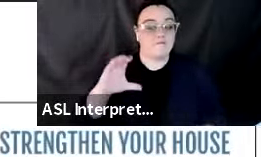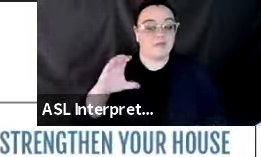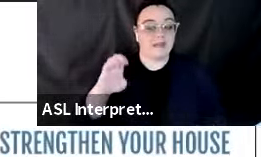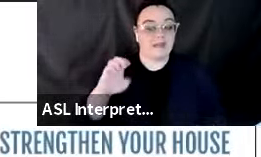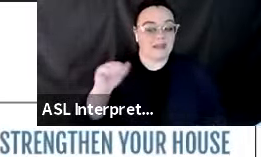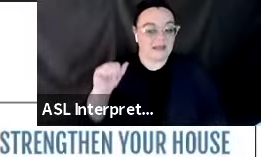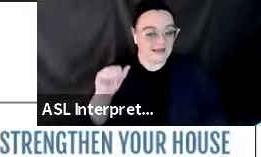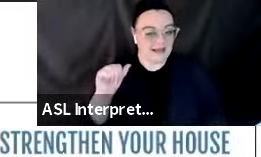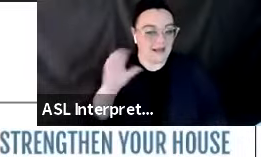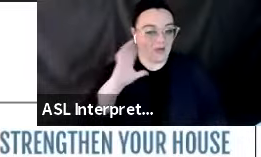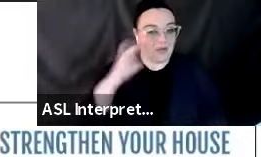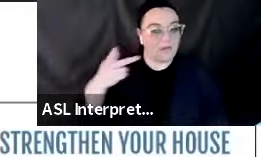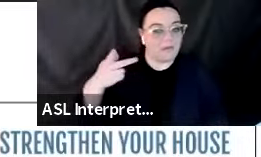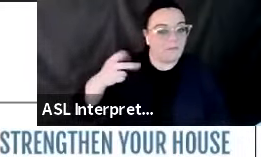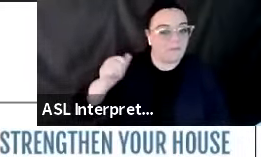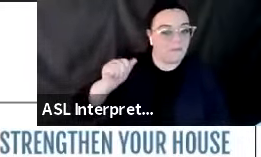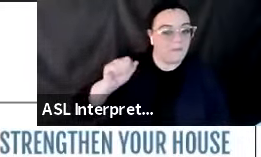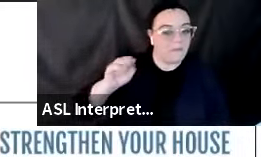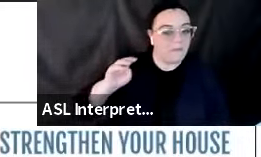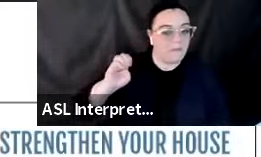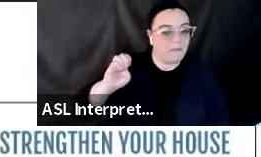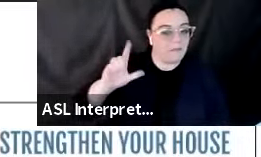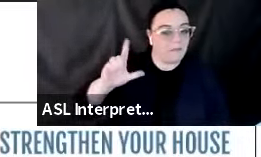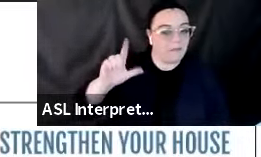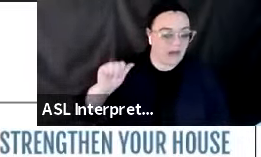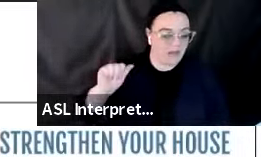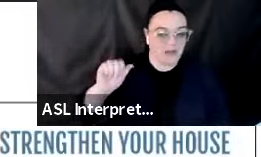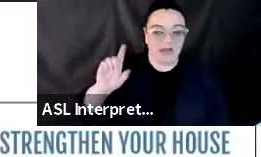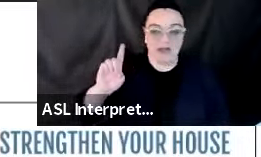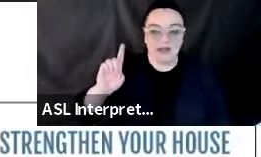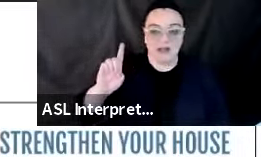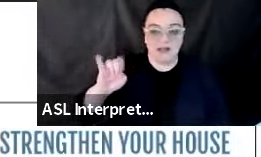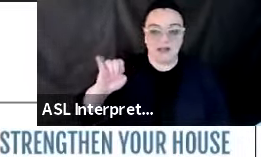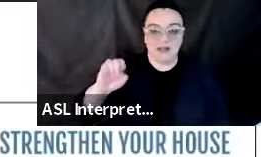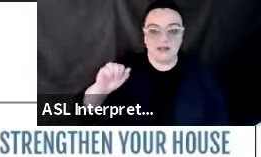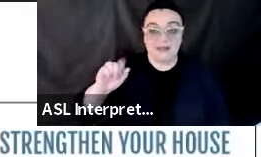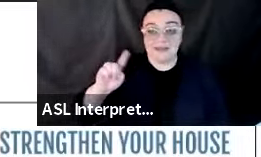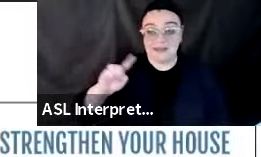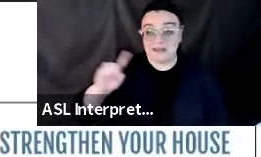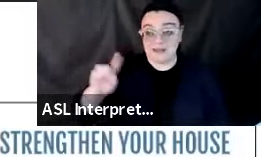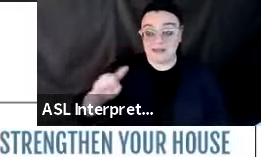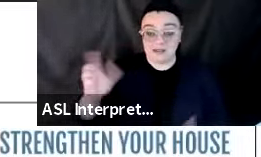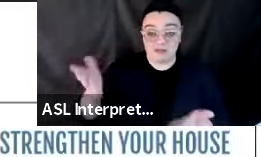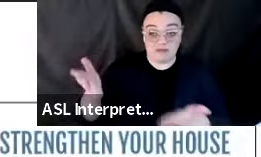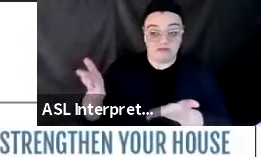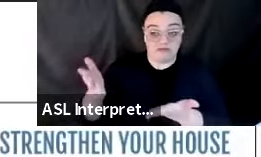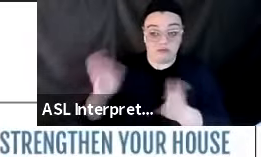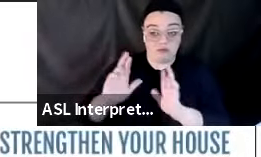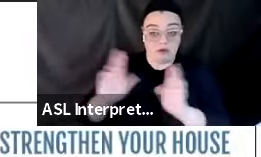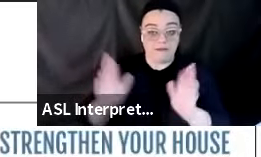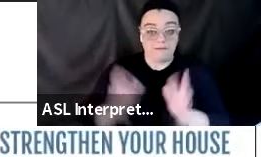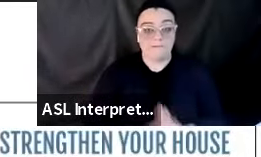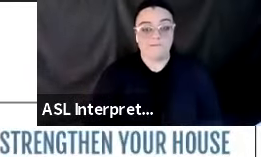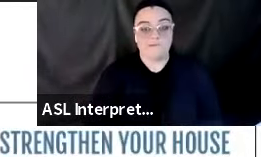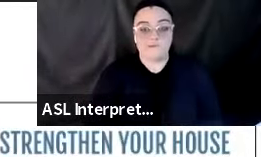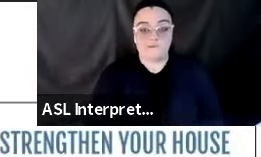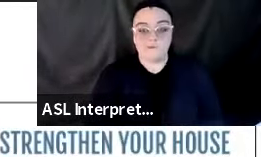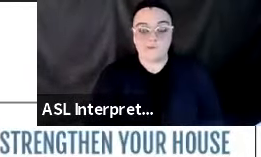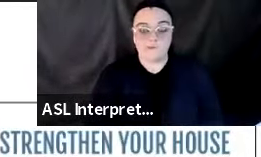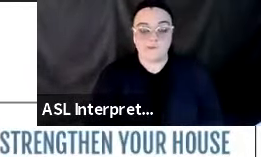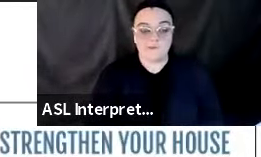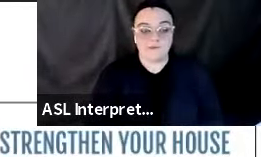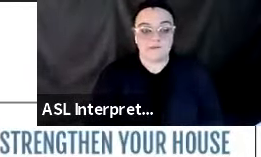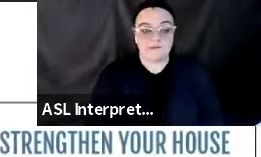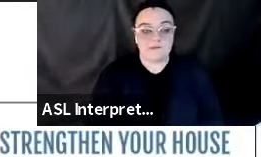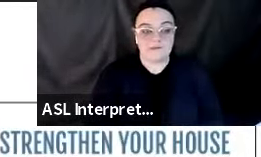Pamela Diaz, talking about the Earthquake Brace in Full Program. Pamela, whenever you're ready. Yes, good